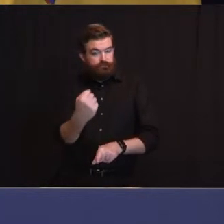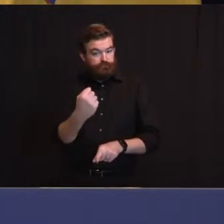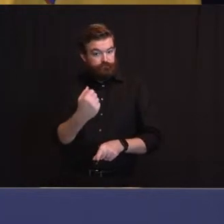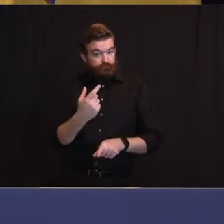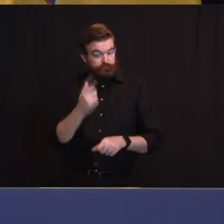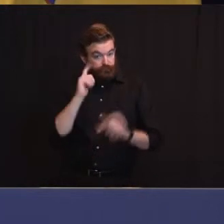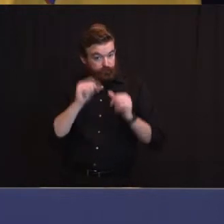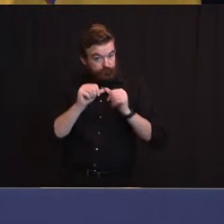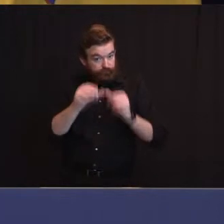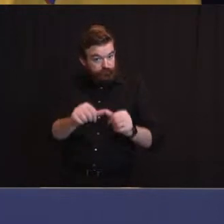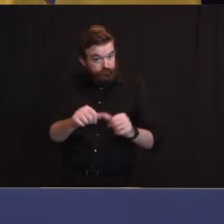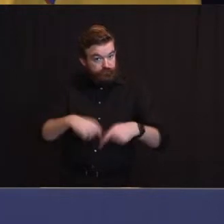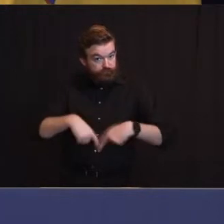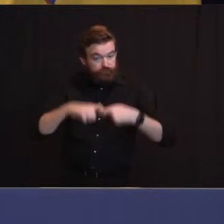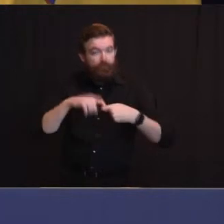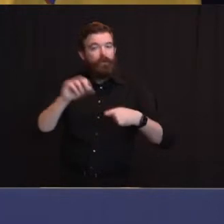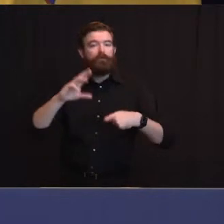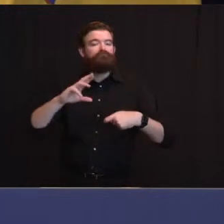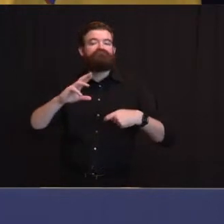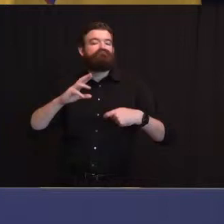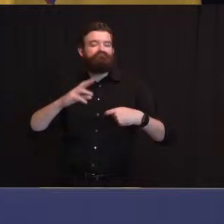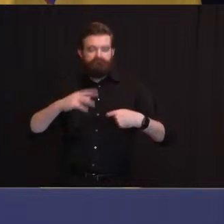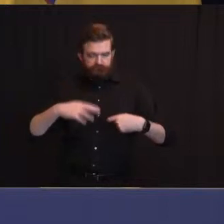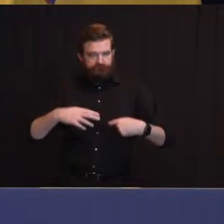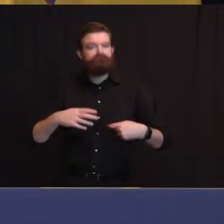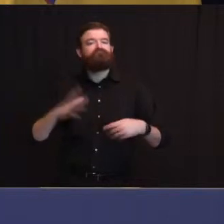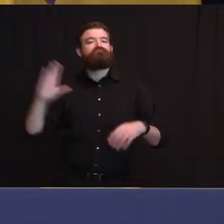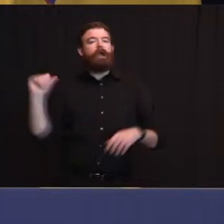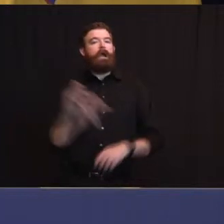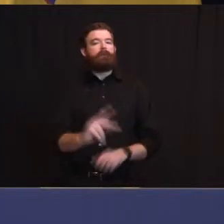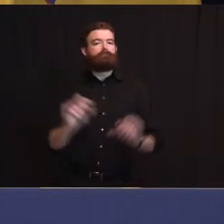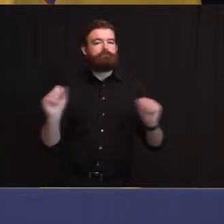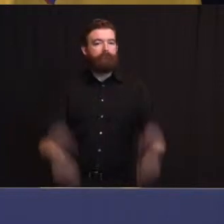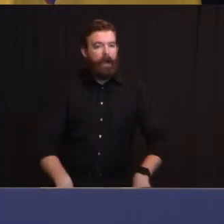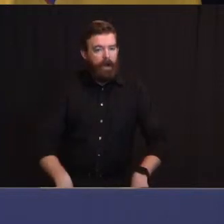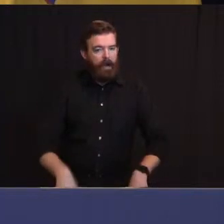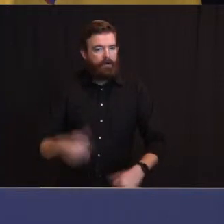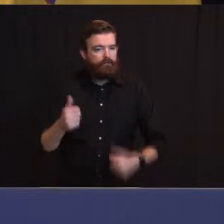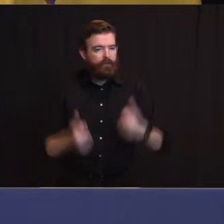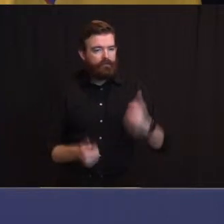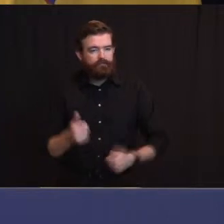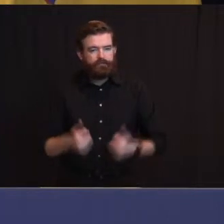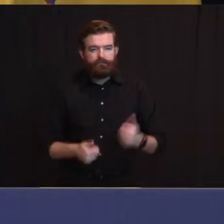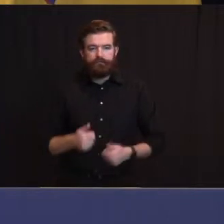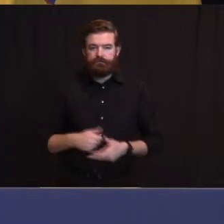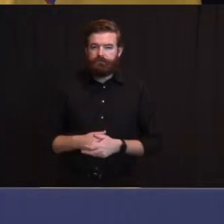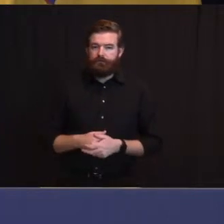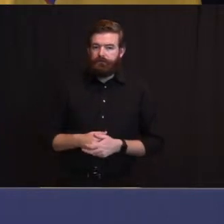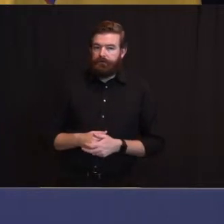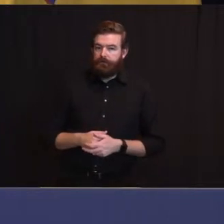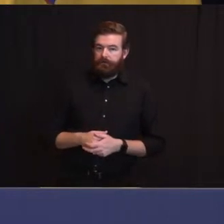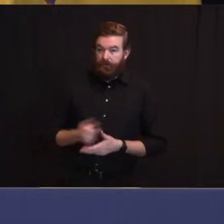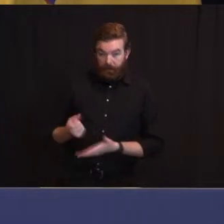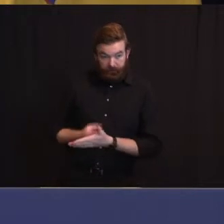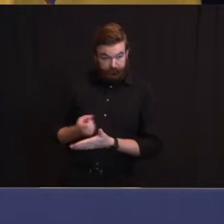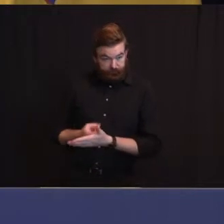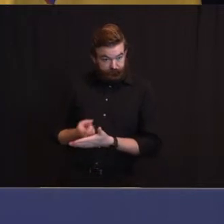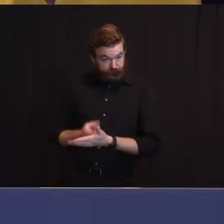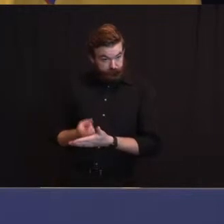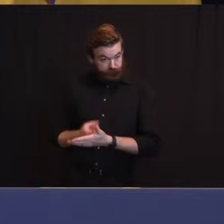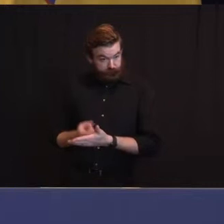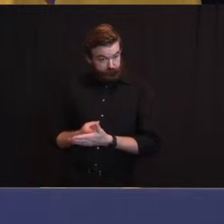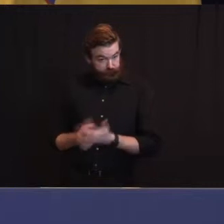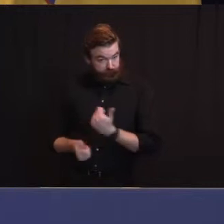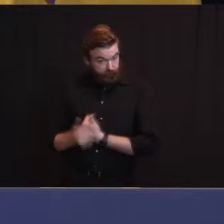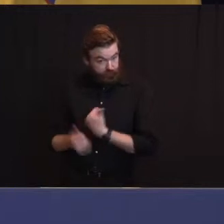You know, what's your sense about how much these activities really pose a threat to us? Is it possible you're going